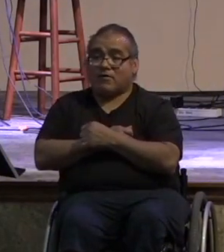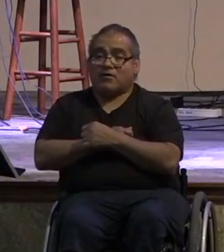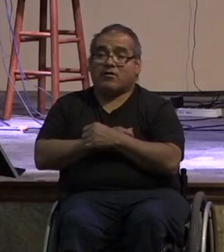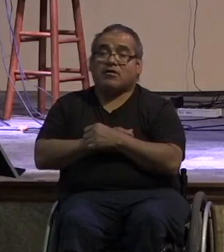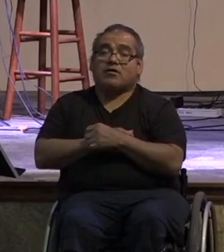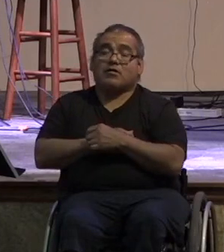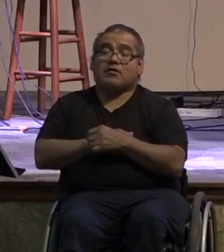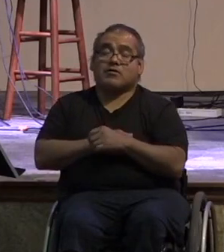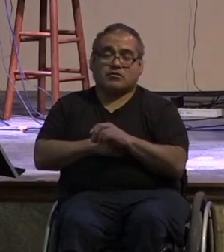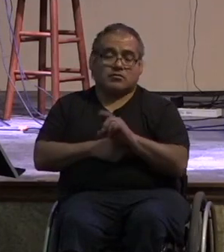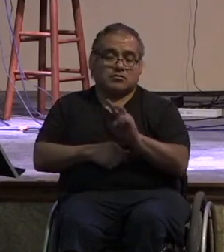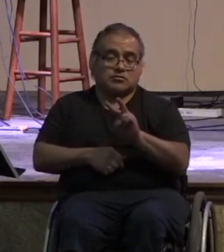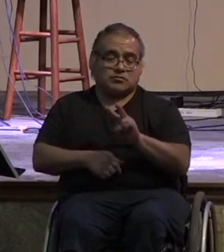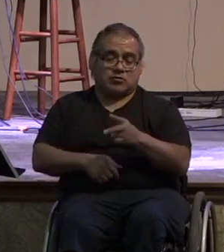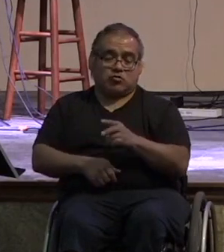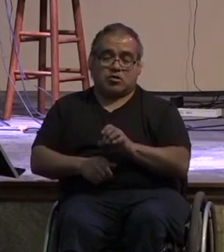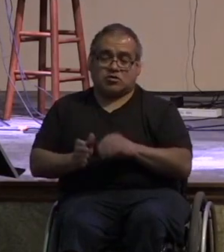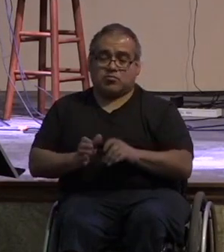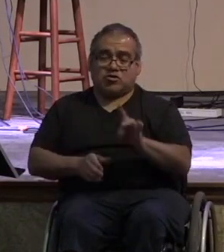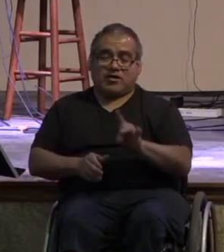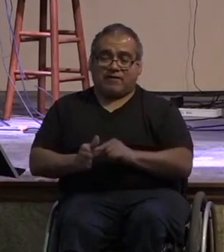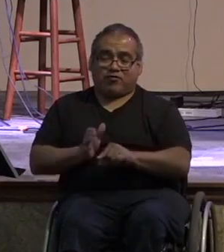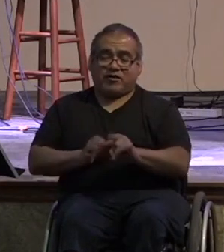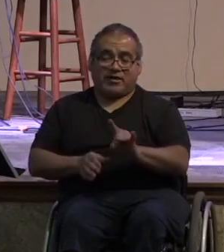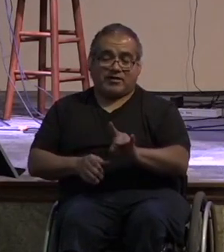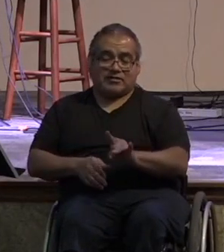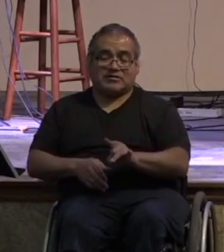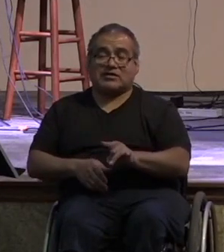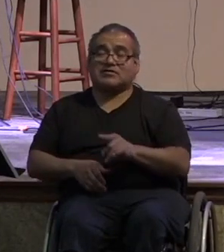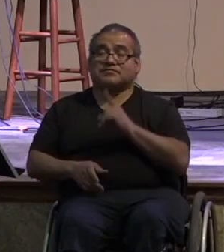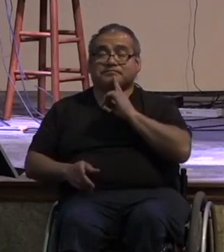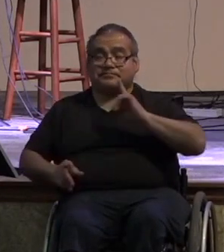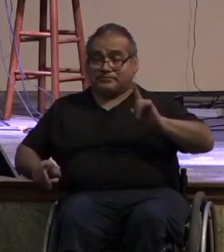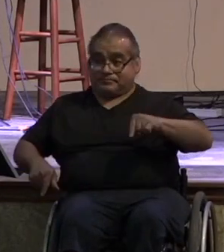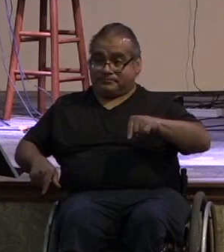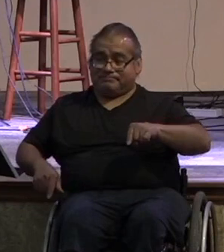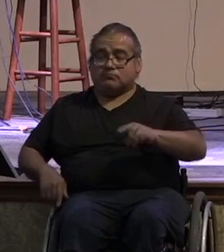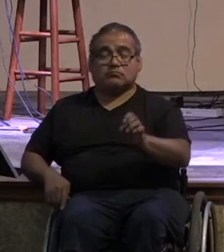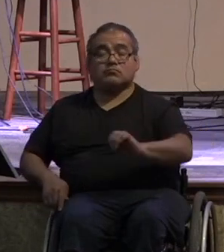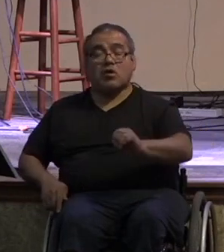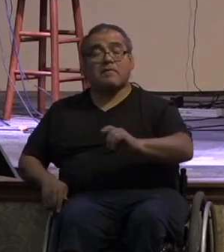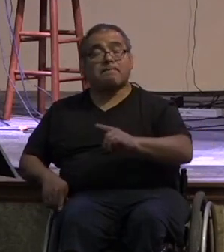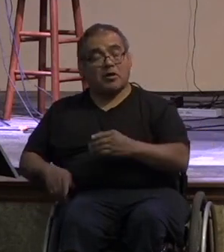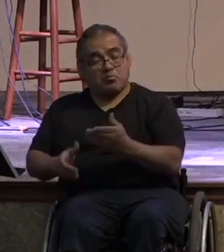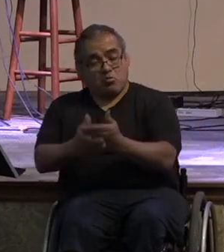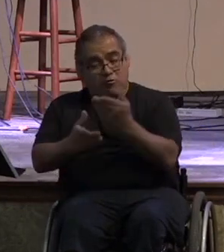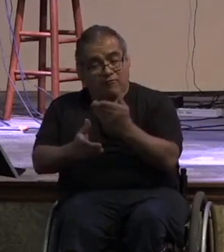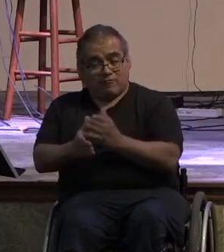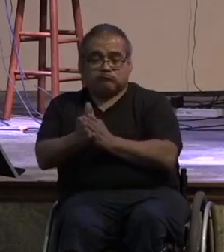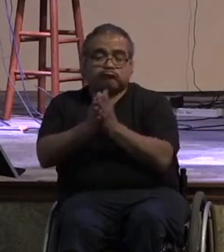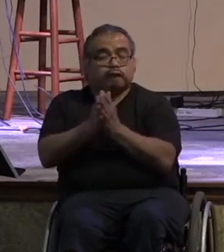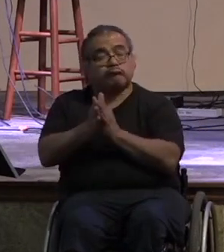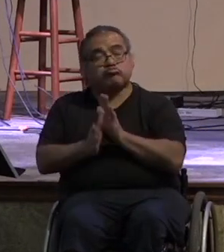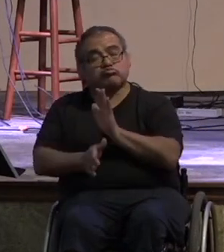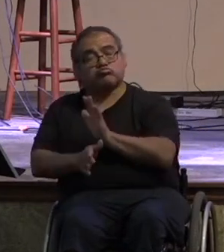let's look at second corinthians 8 8 it says i say this not as a command but to prove the earnestness of others